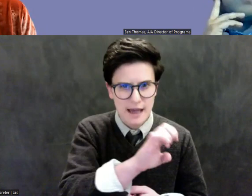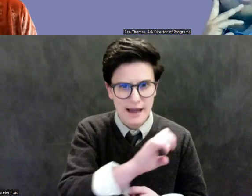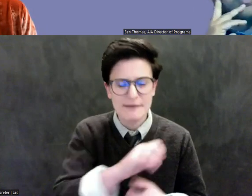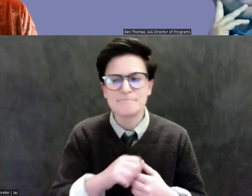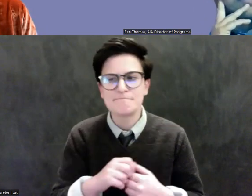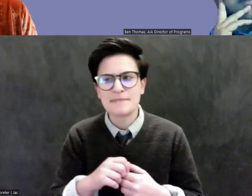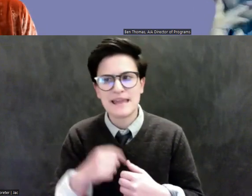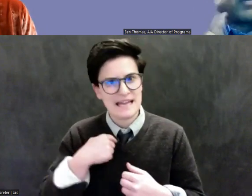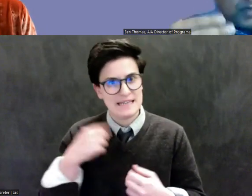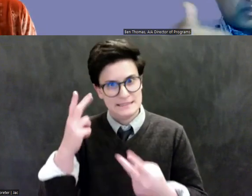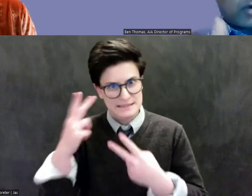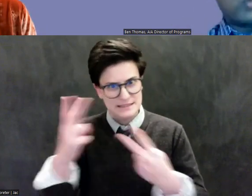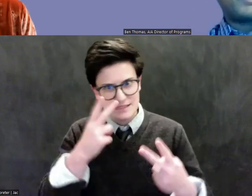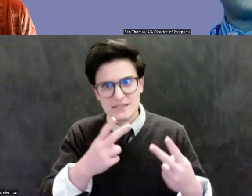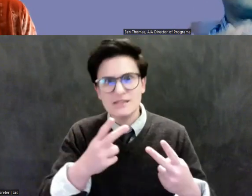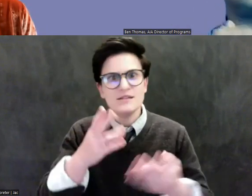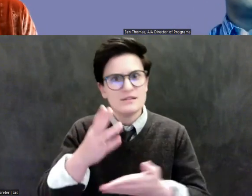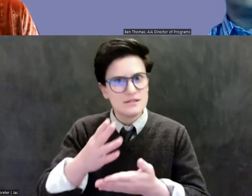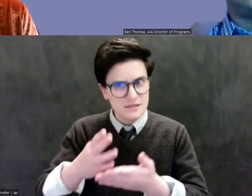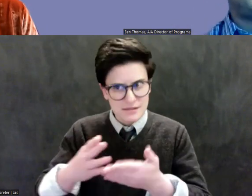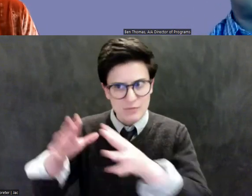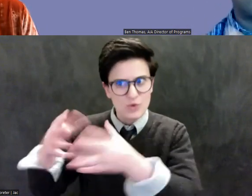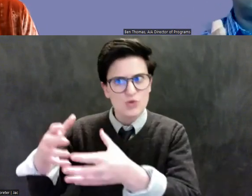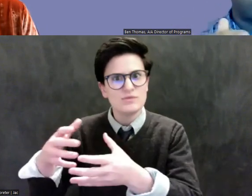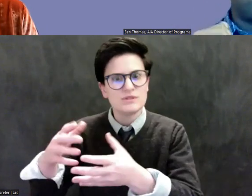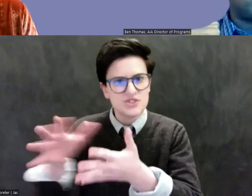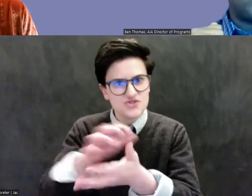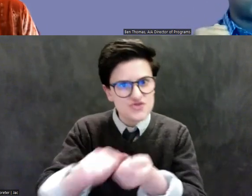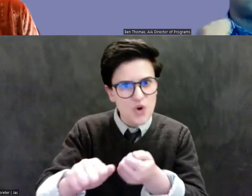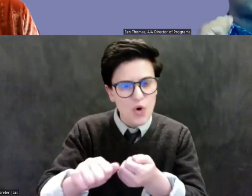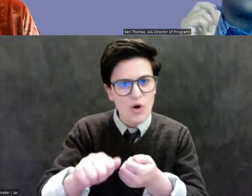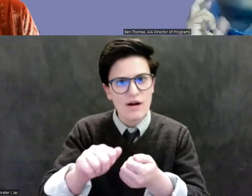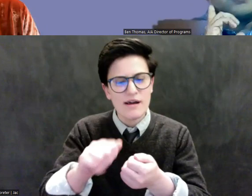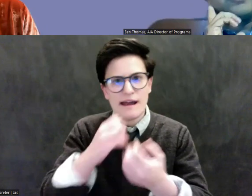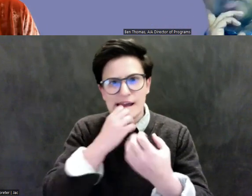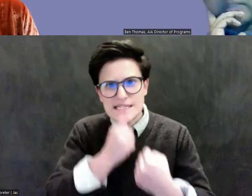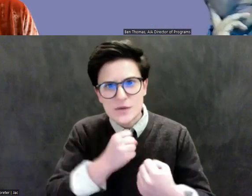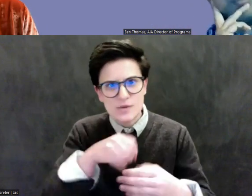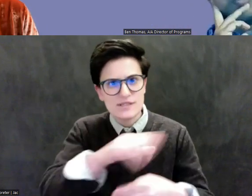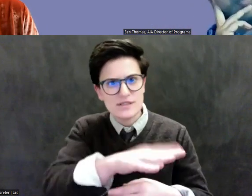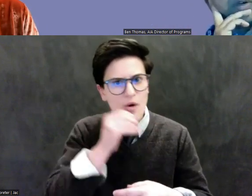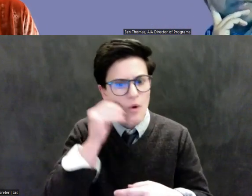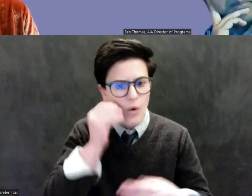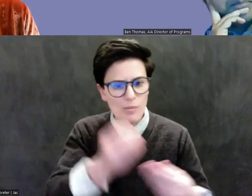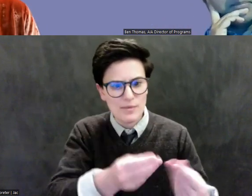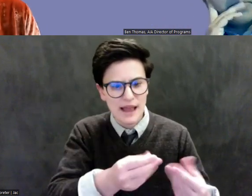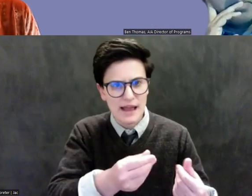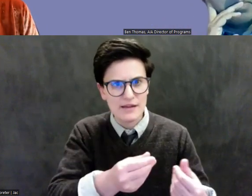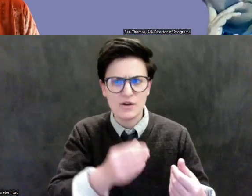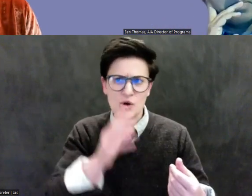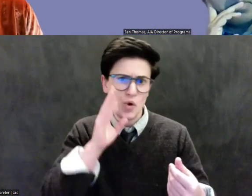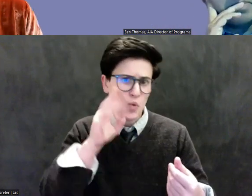destroying their antiquities in their, in their homeland, wouldn't transfer of these resources to other countries help to preserve them?